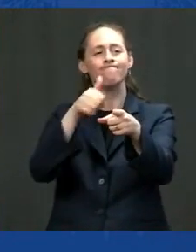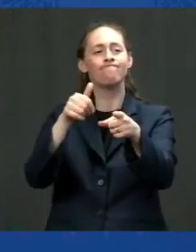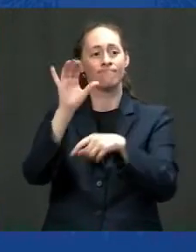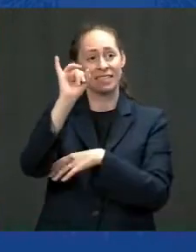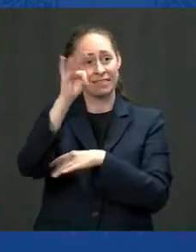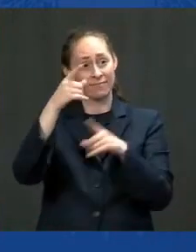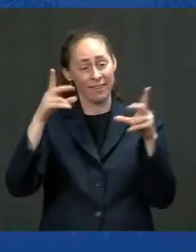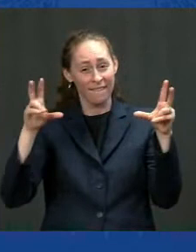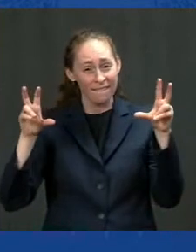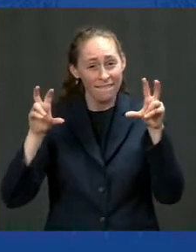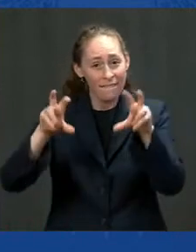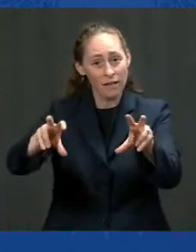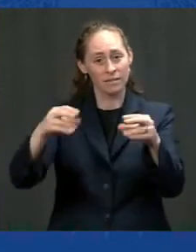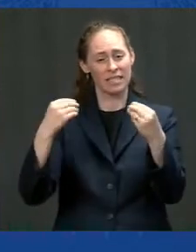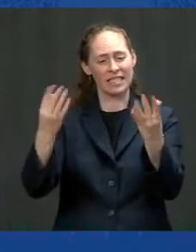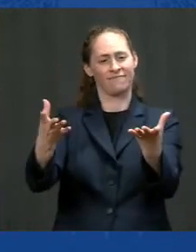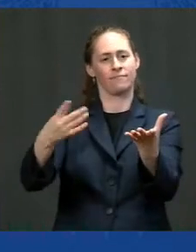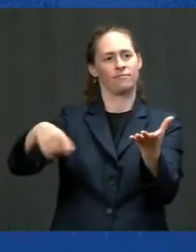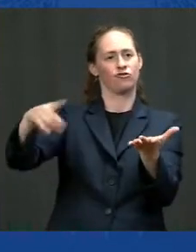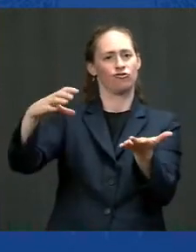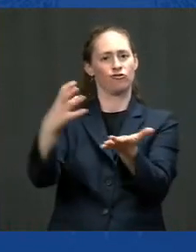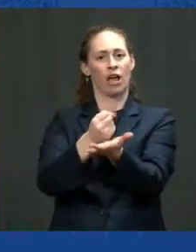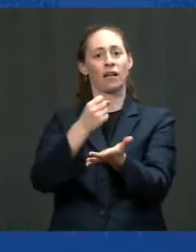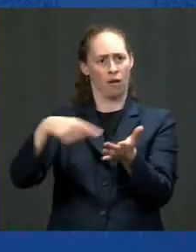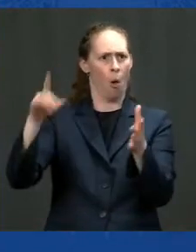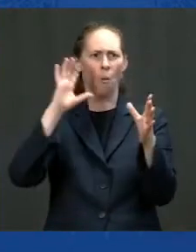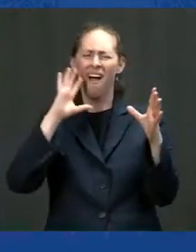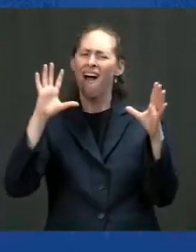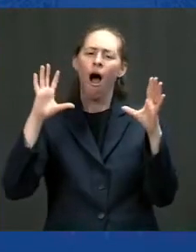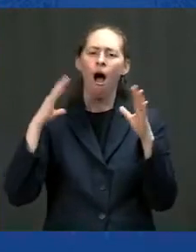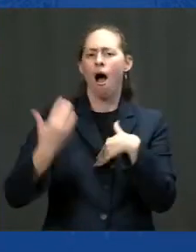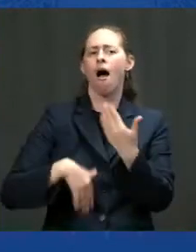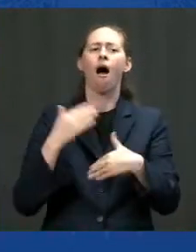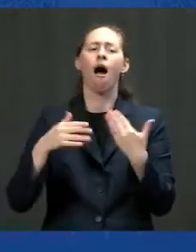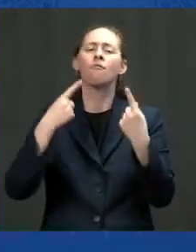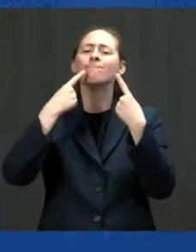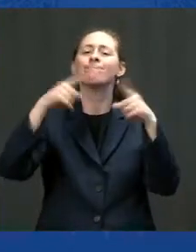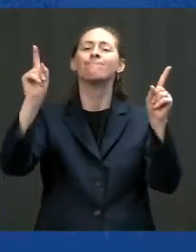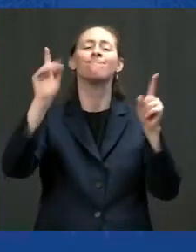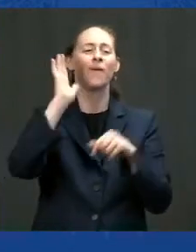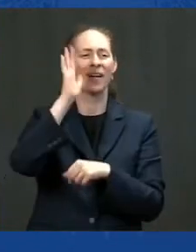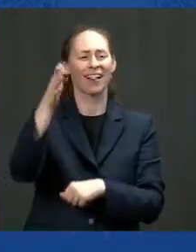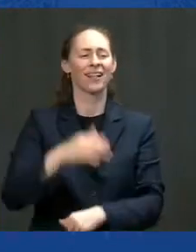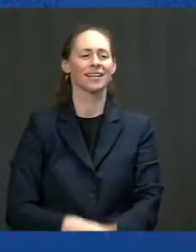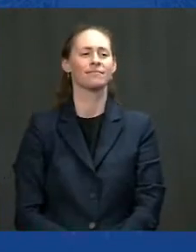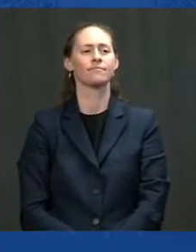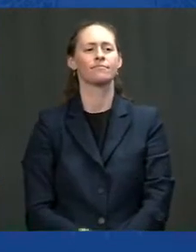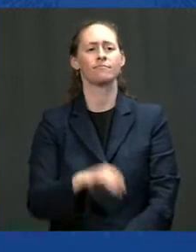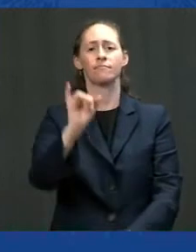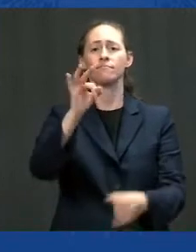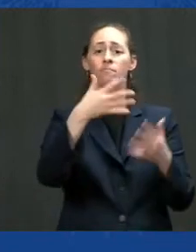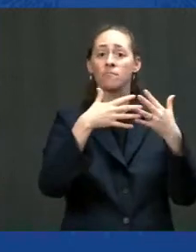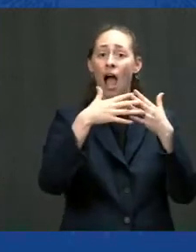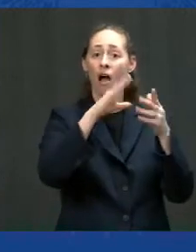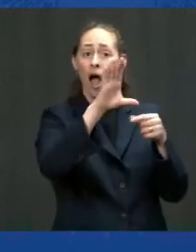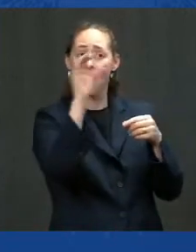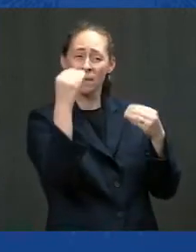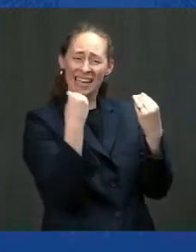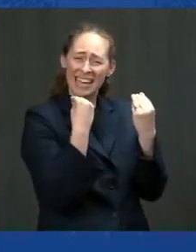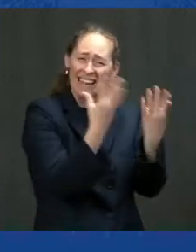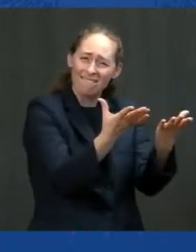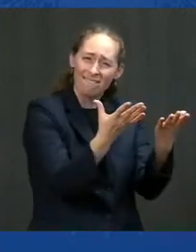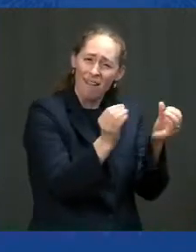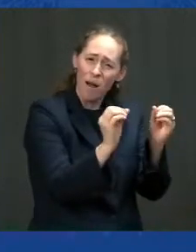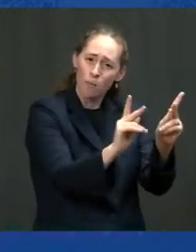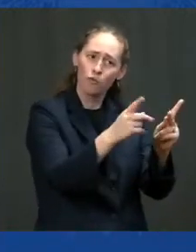there's nothing they won't do. And if you give American companies and communities the chance, there's nothing they can't build.